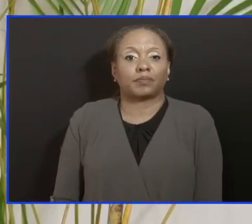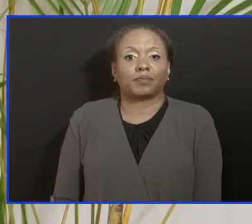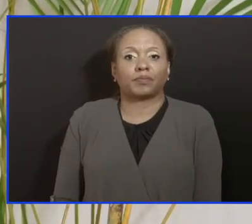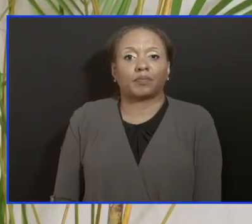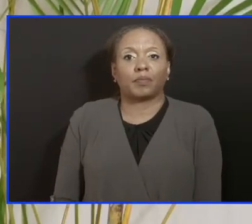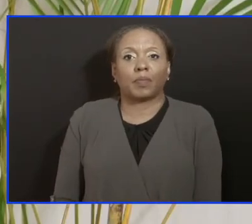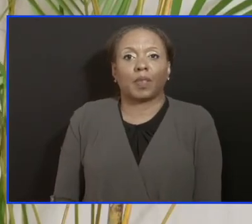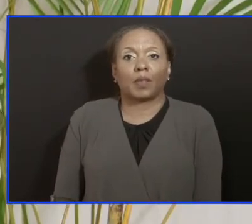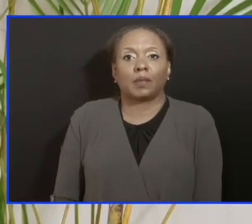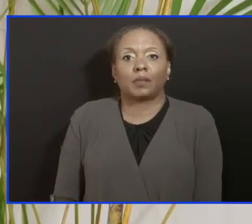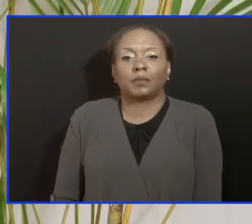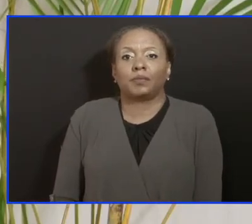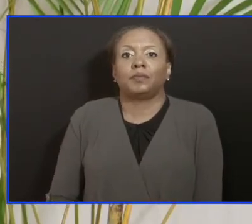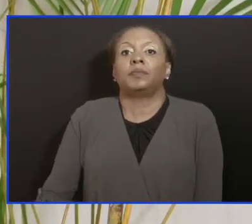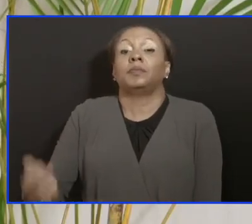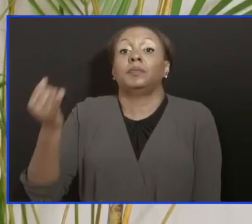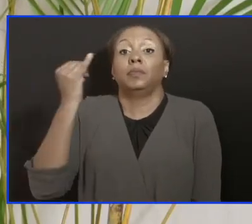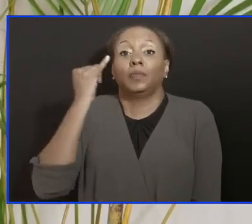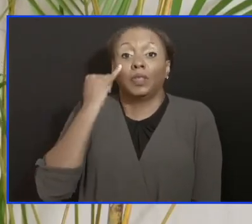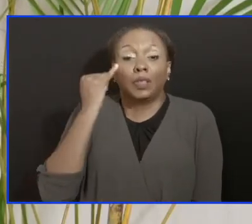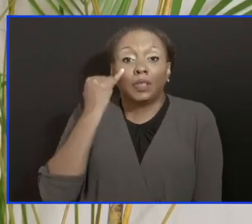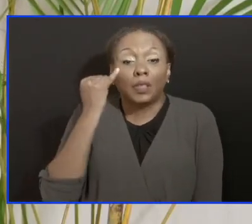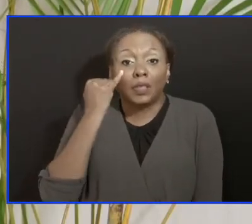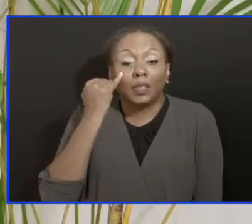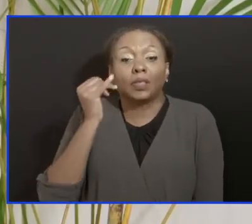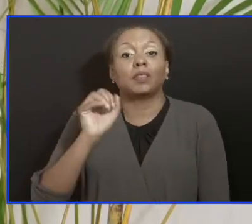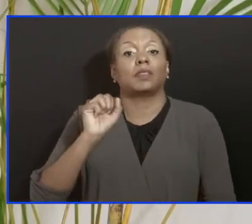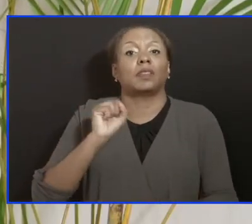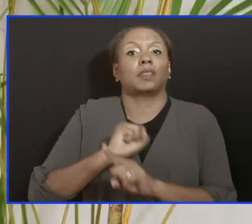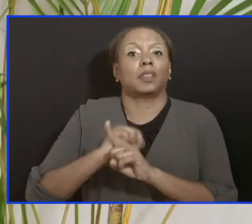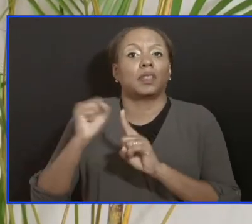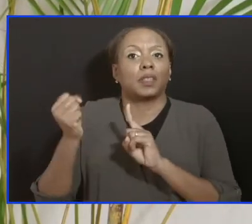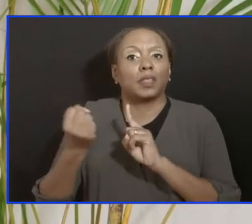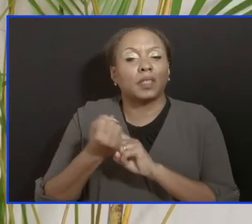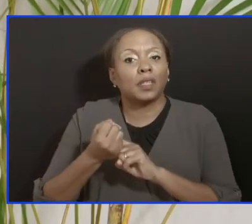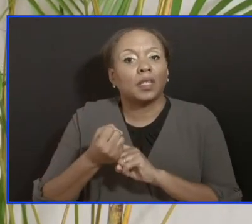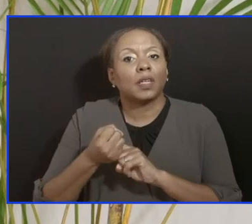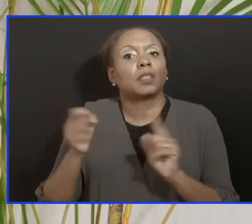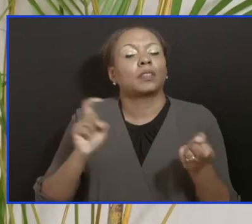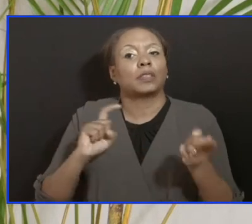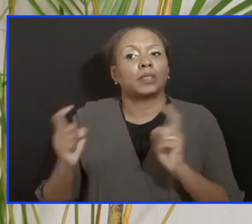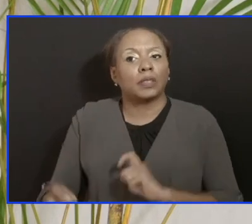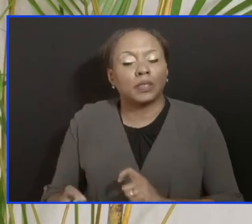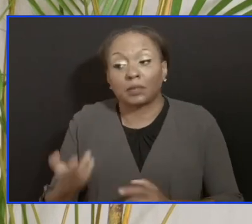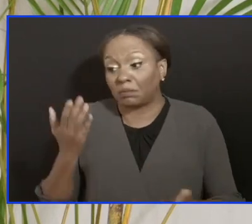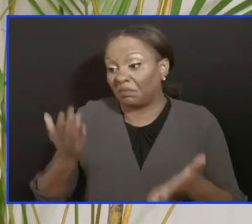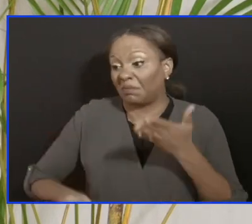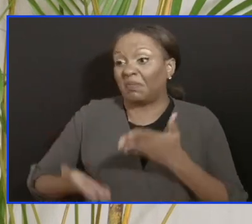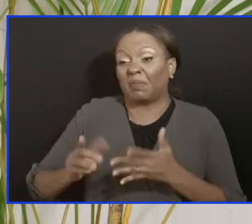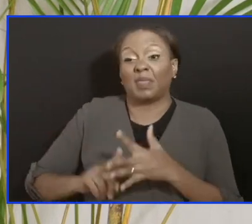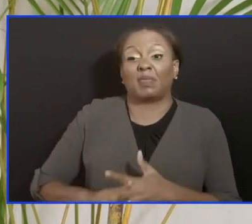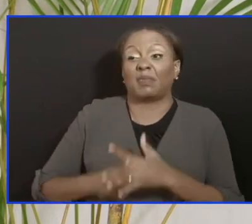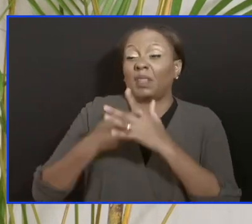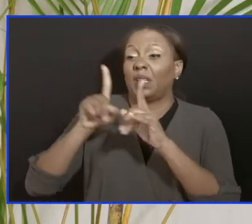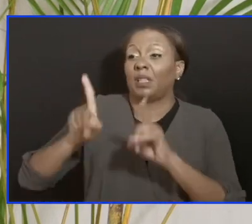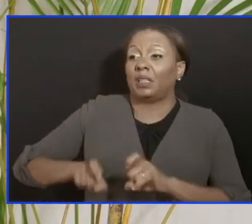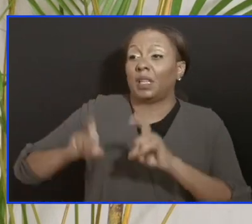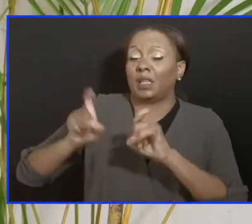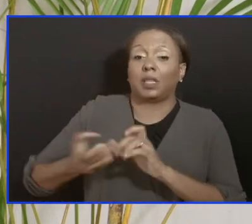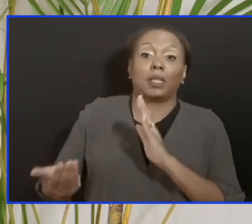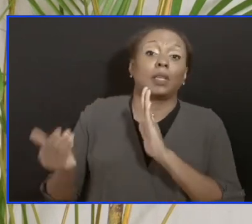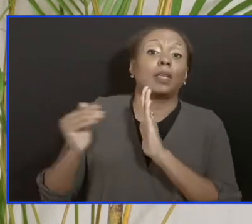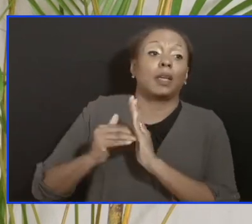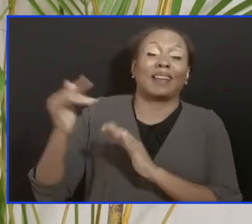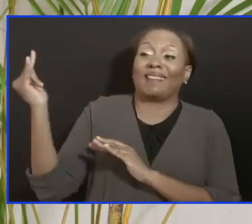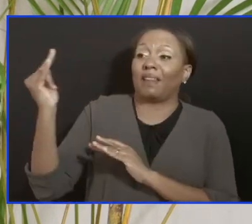situation warrants in time to come that we would not go back to testing at the airport because this, as I said, is a